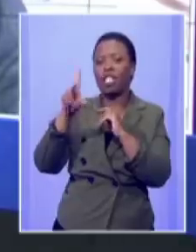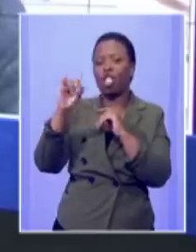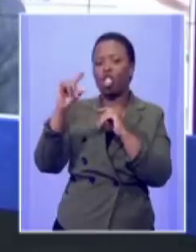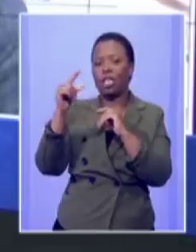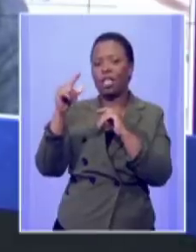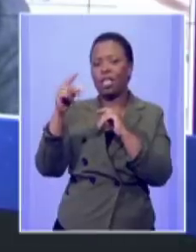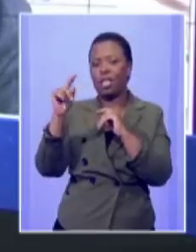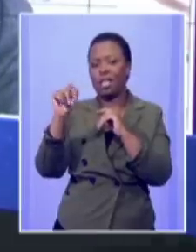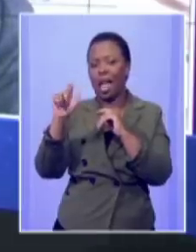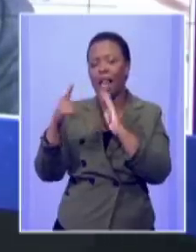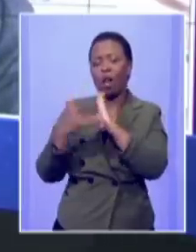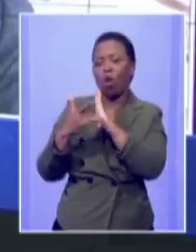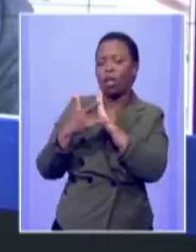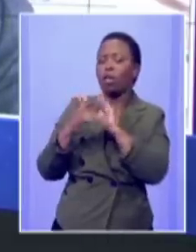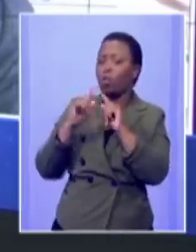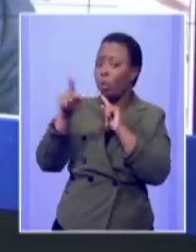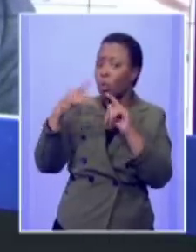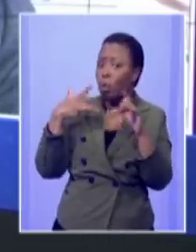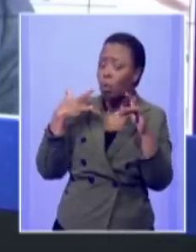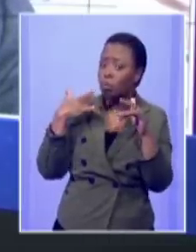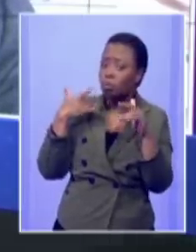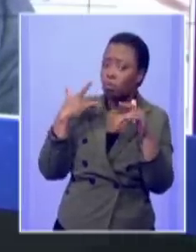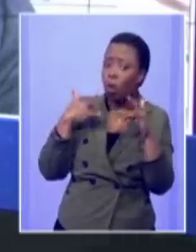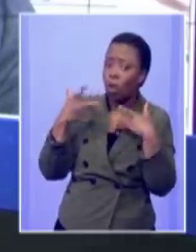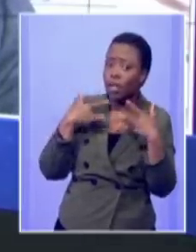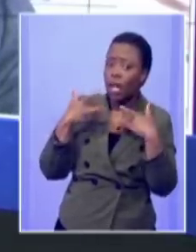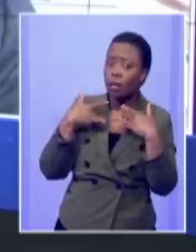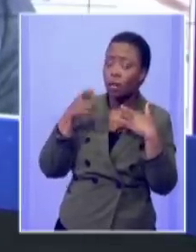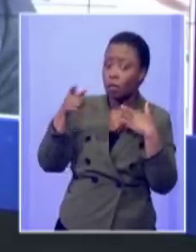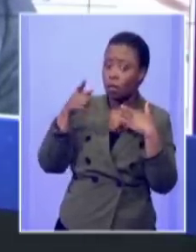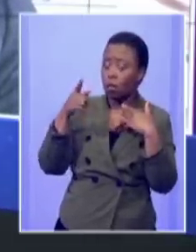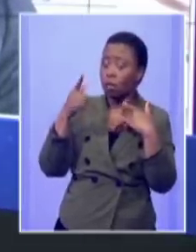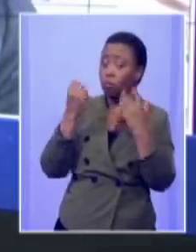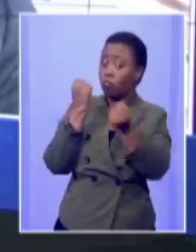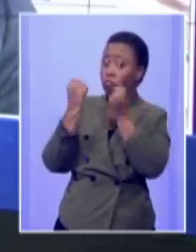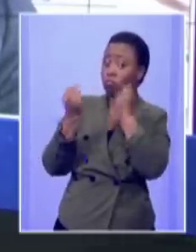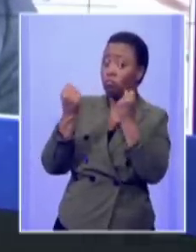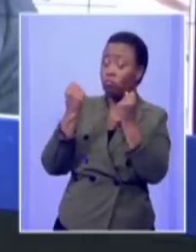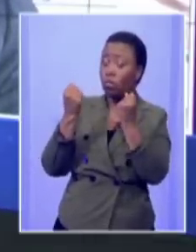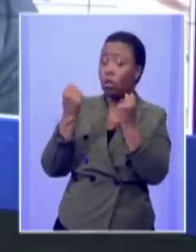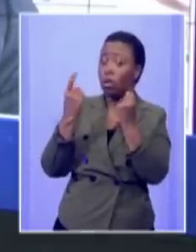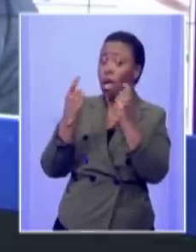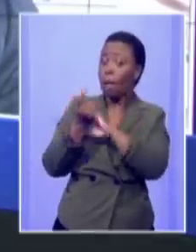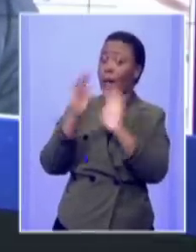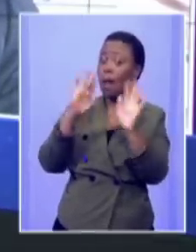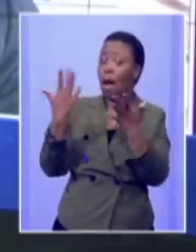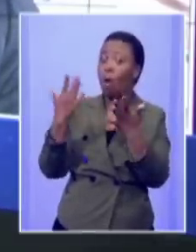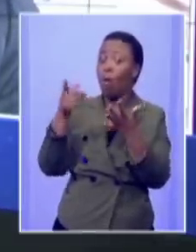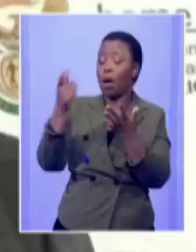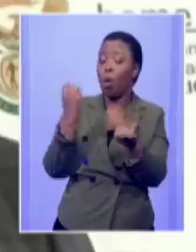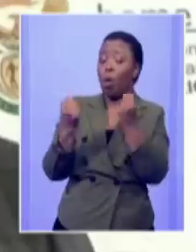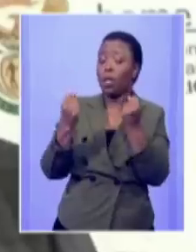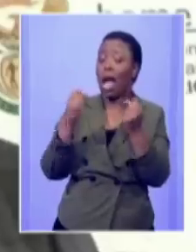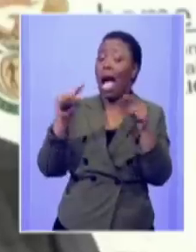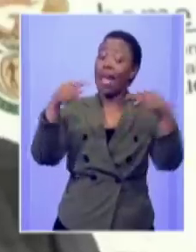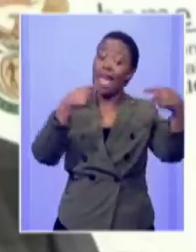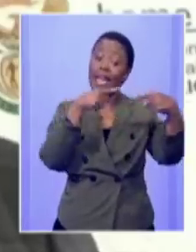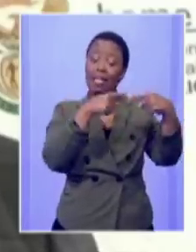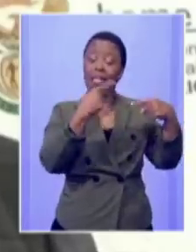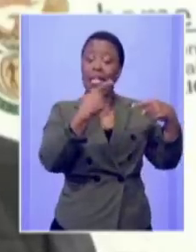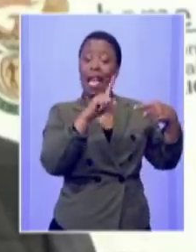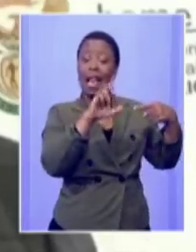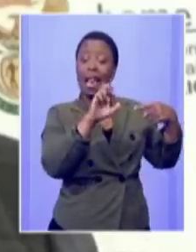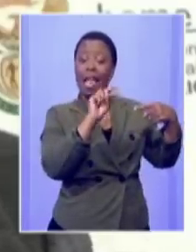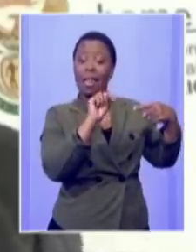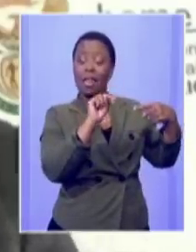about uh how you will fare in court against the helen suzman foundation we are going to defend it